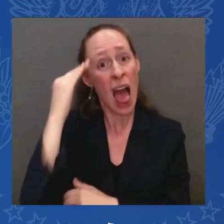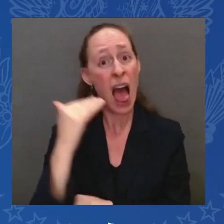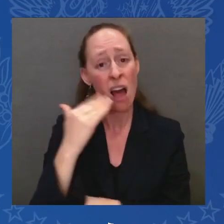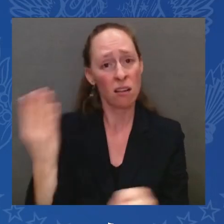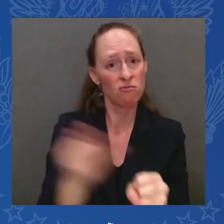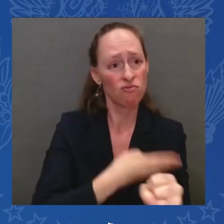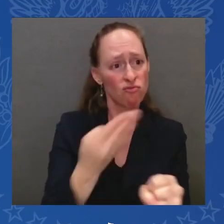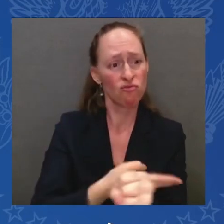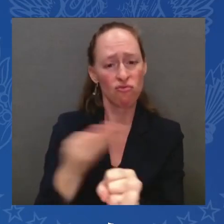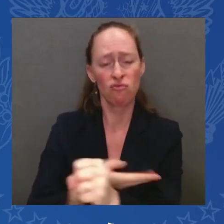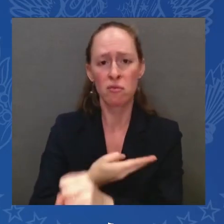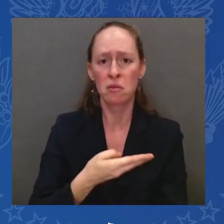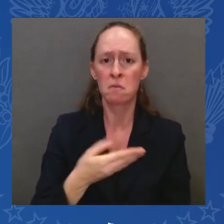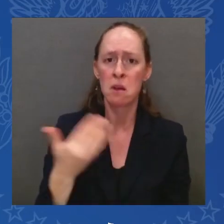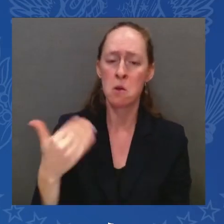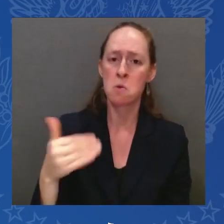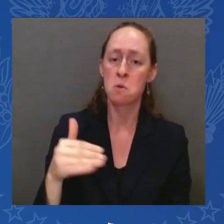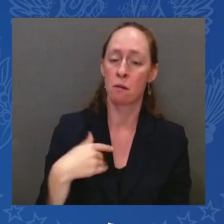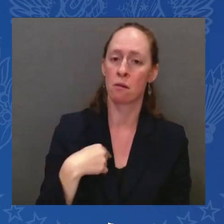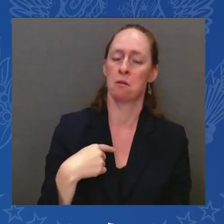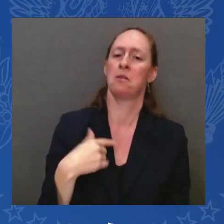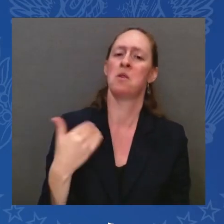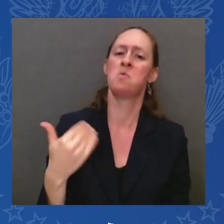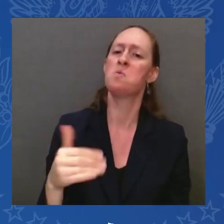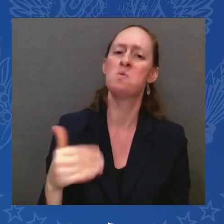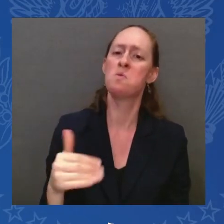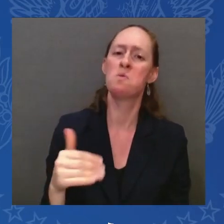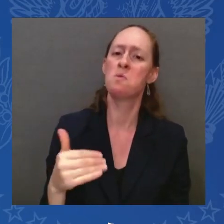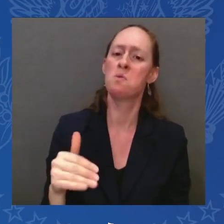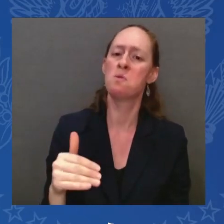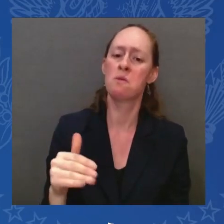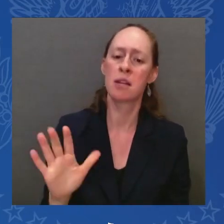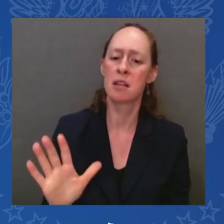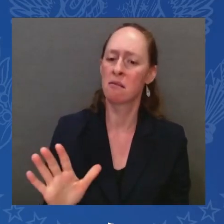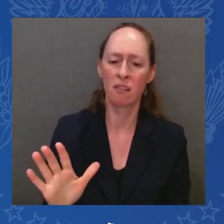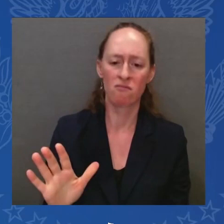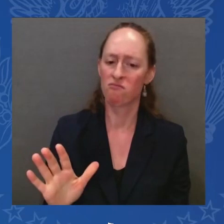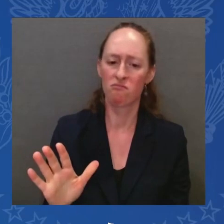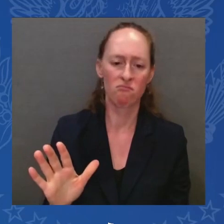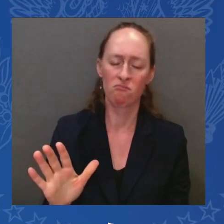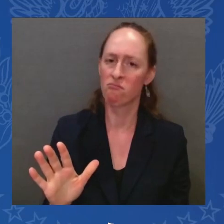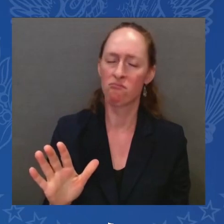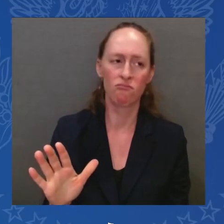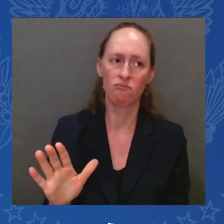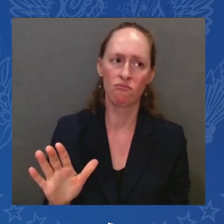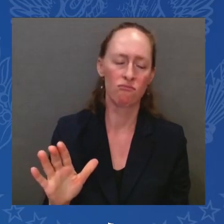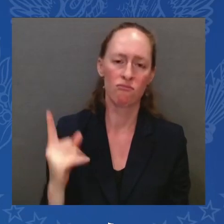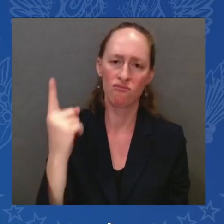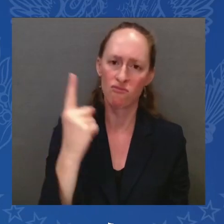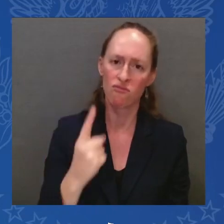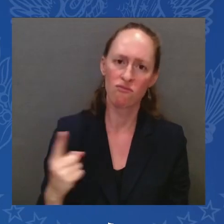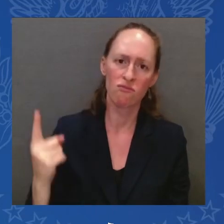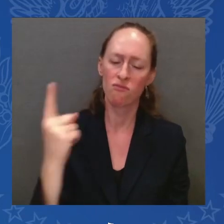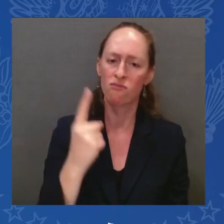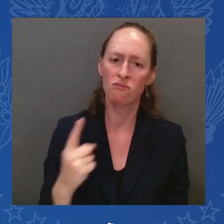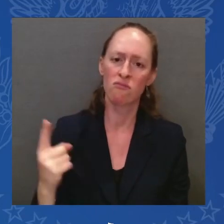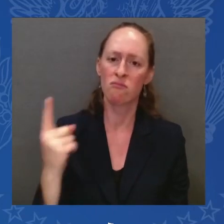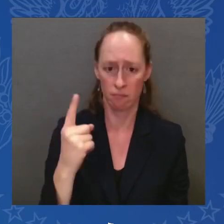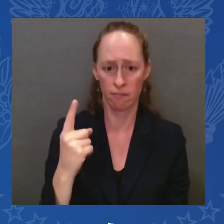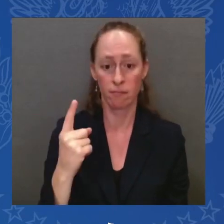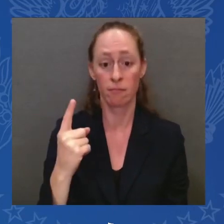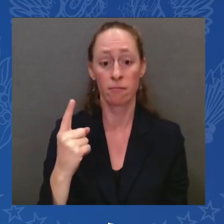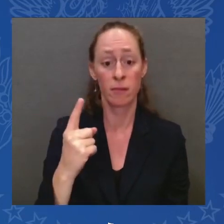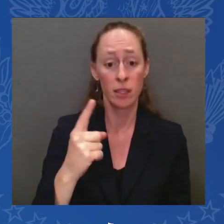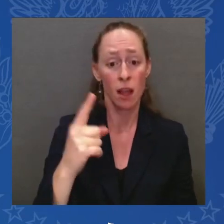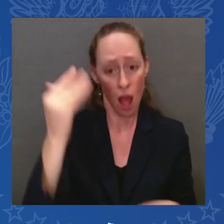but there are countries in the region that are trying to be of some help, including Arab nations, that